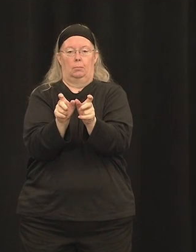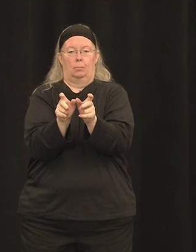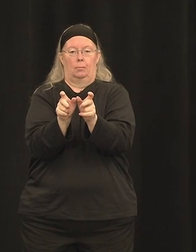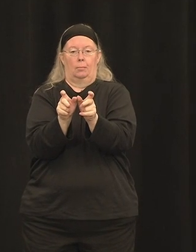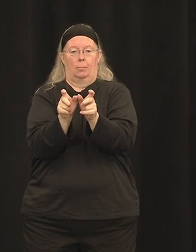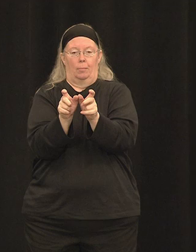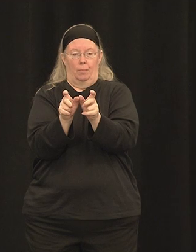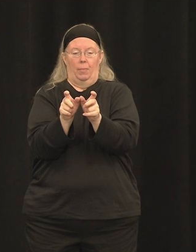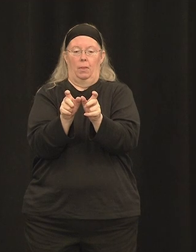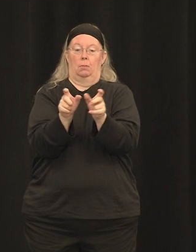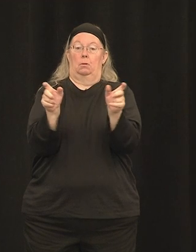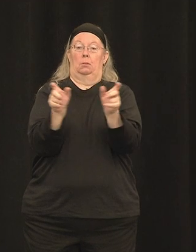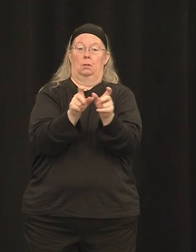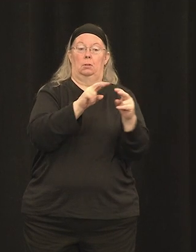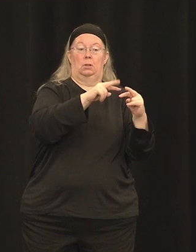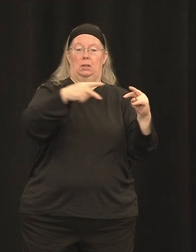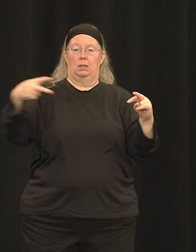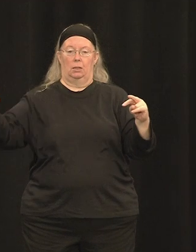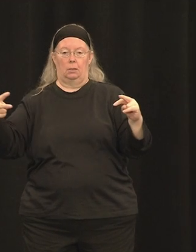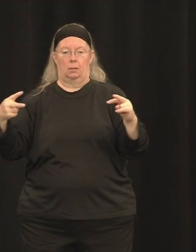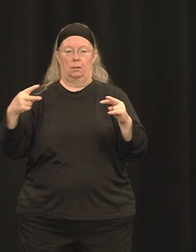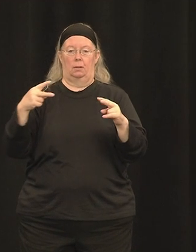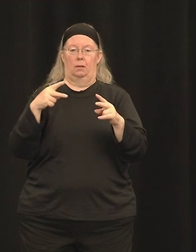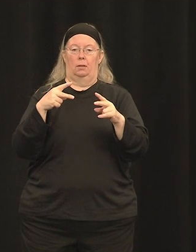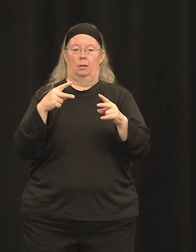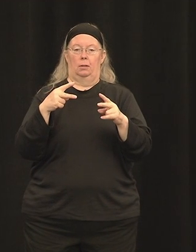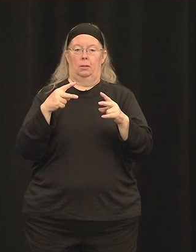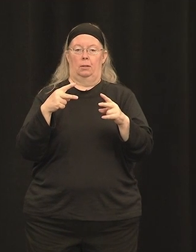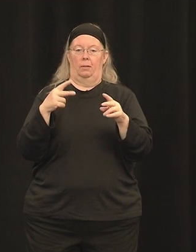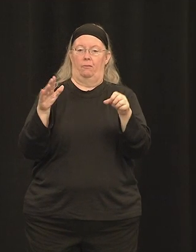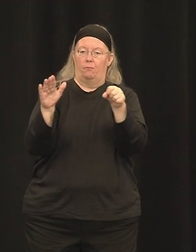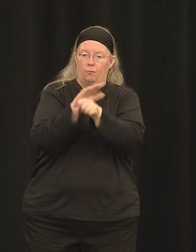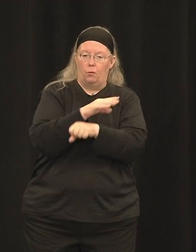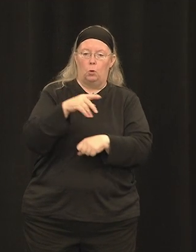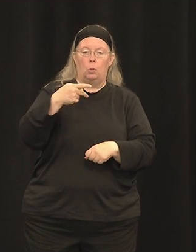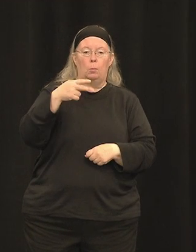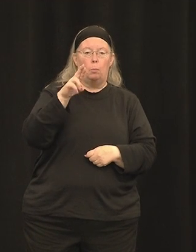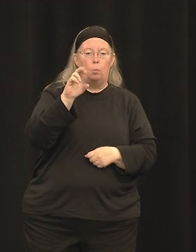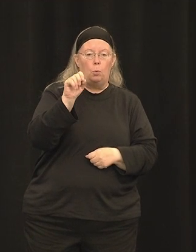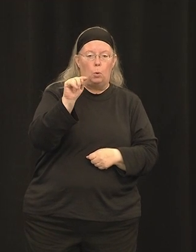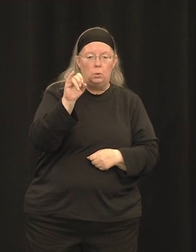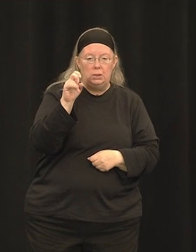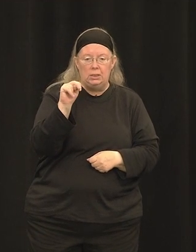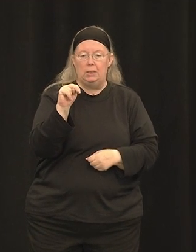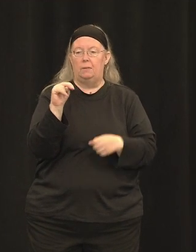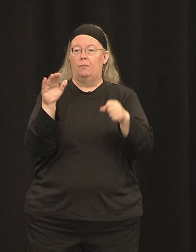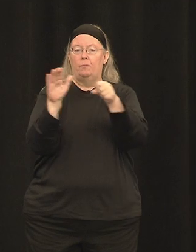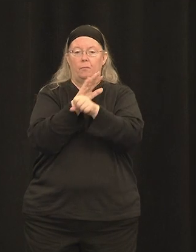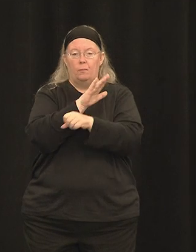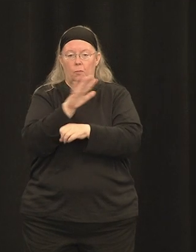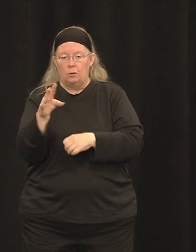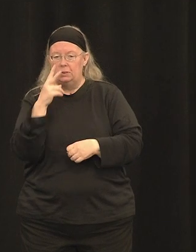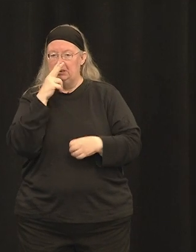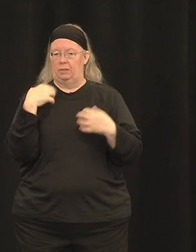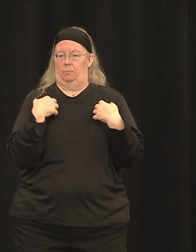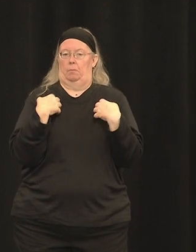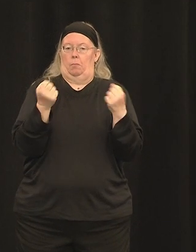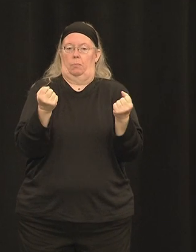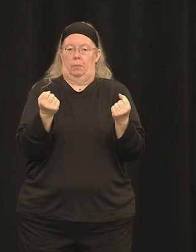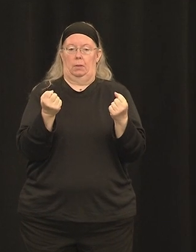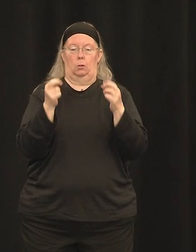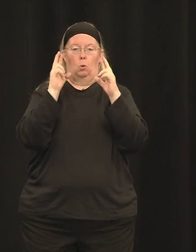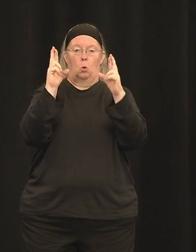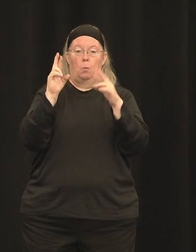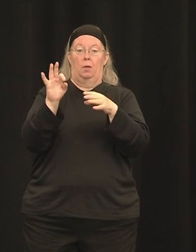protein and hopefully restore function to the photoreceptor cells. So on the next slide, I'm going to show you all a video